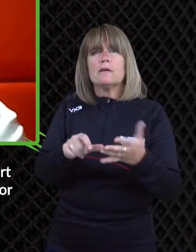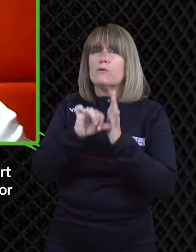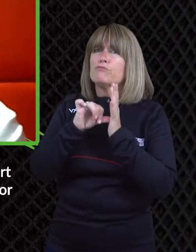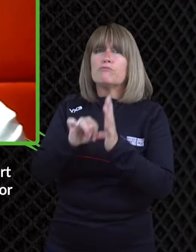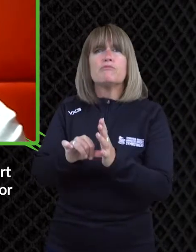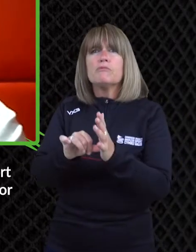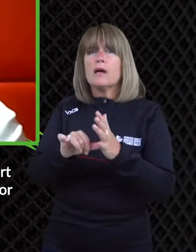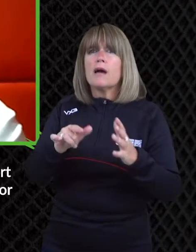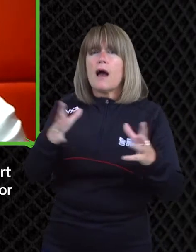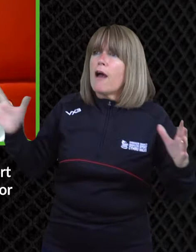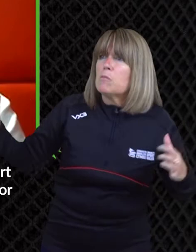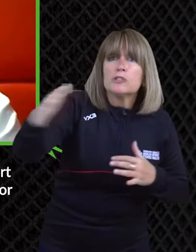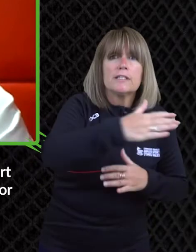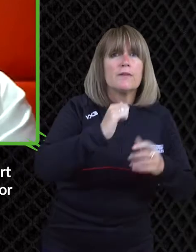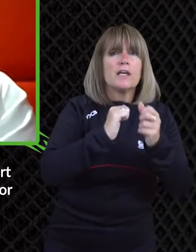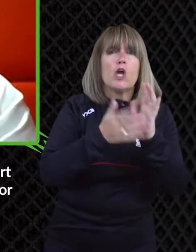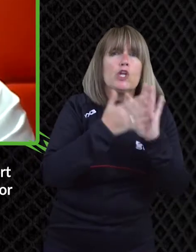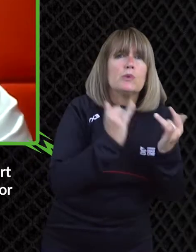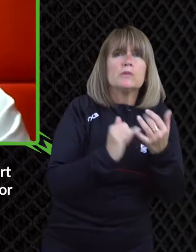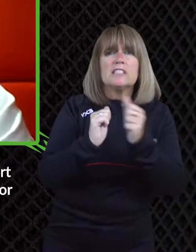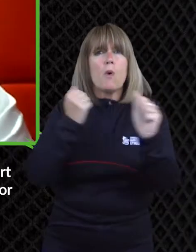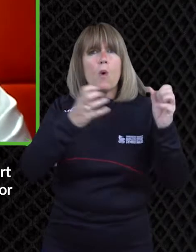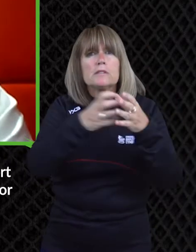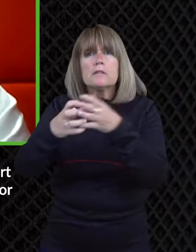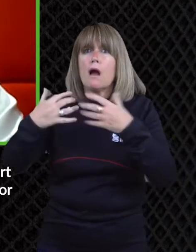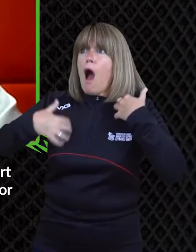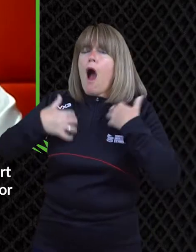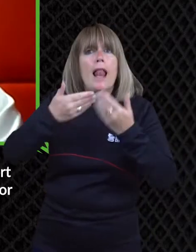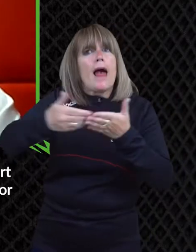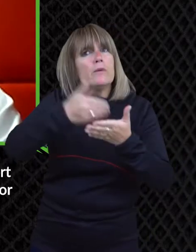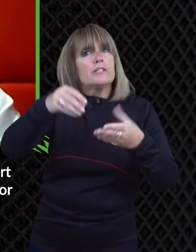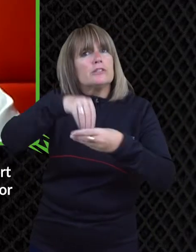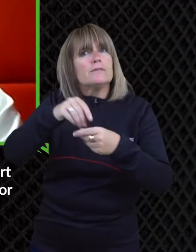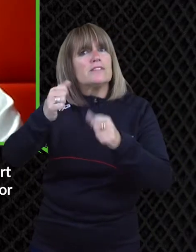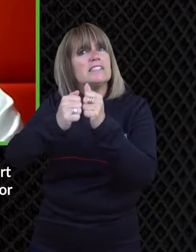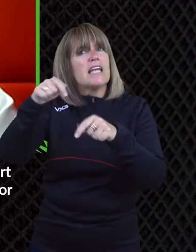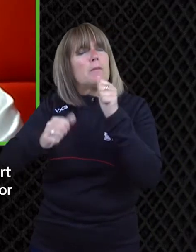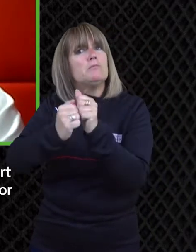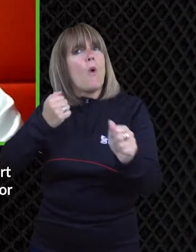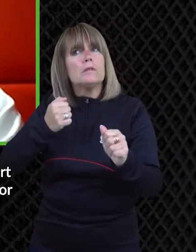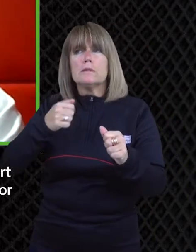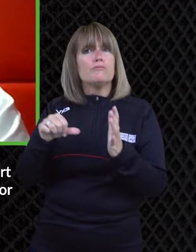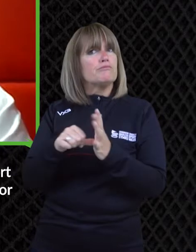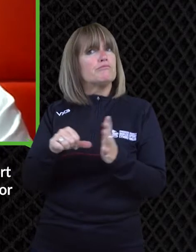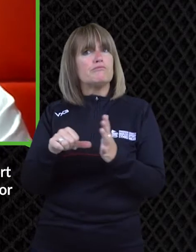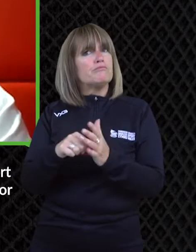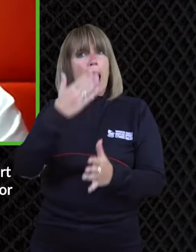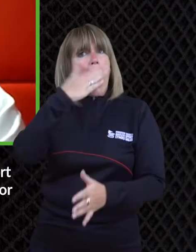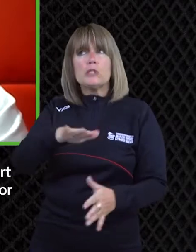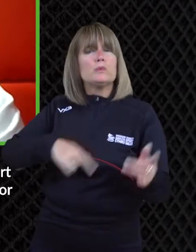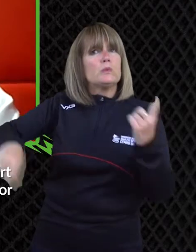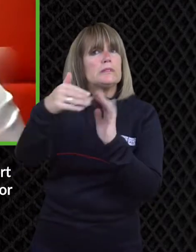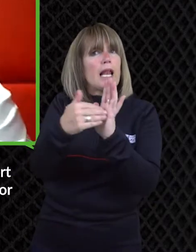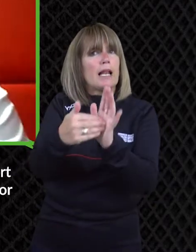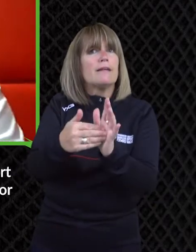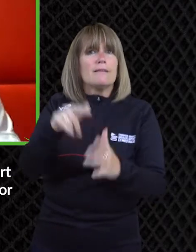i think it's the language and it's very hard to get everyone in a newsroom